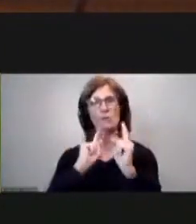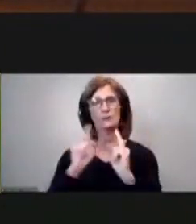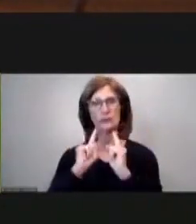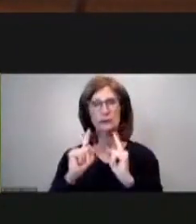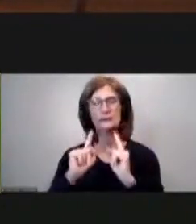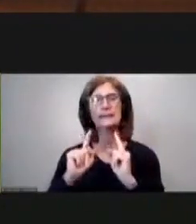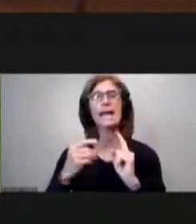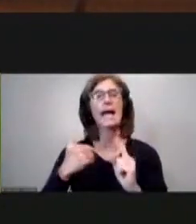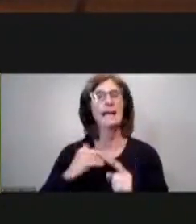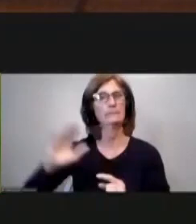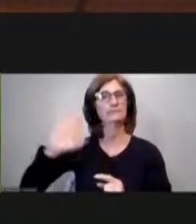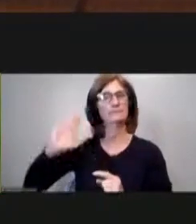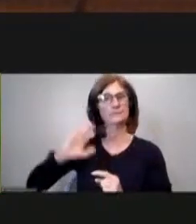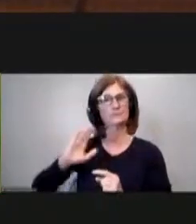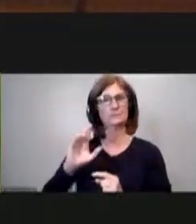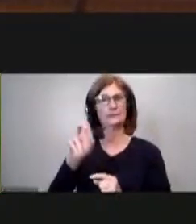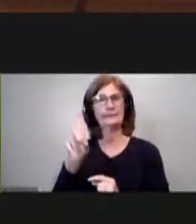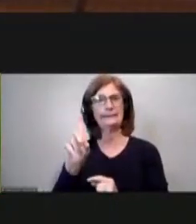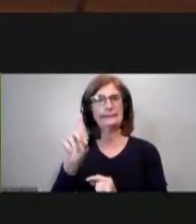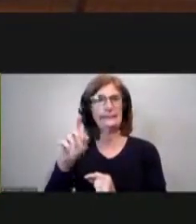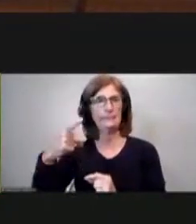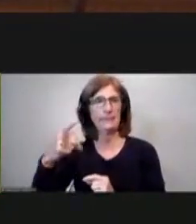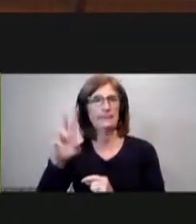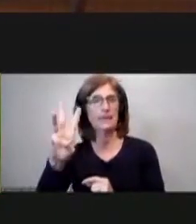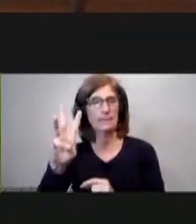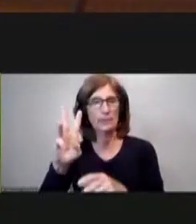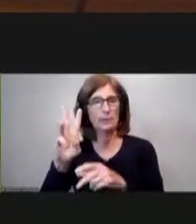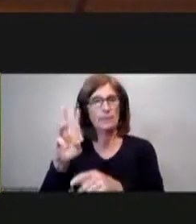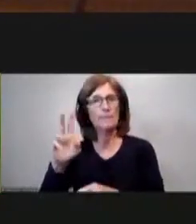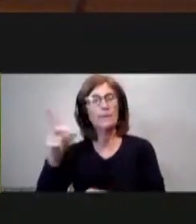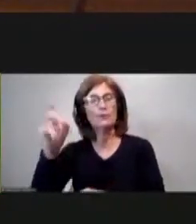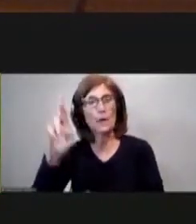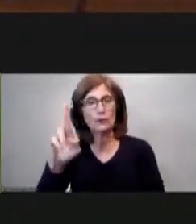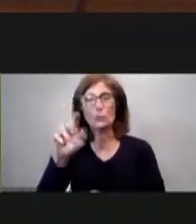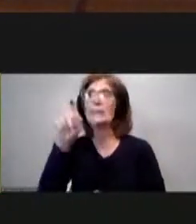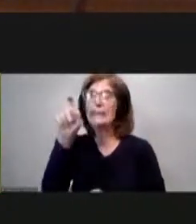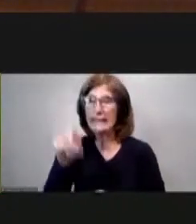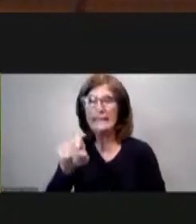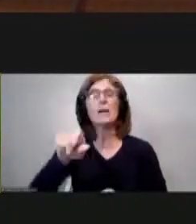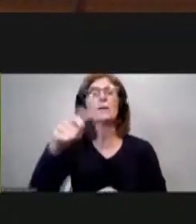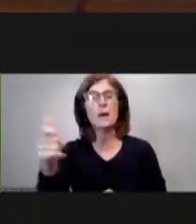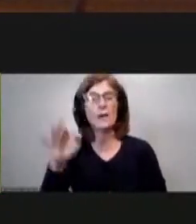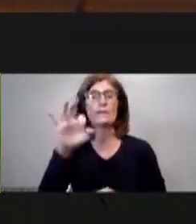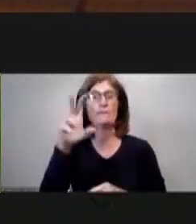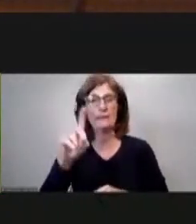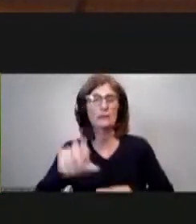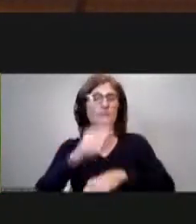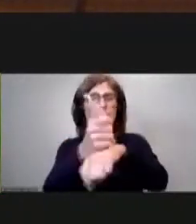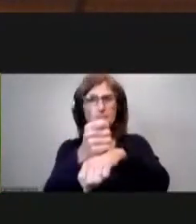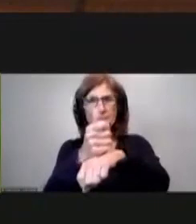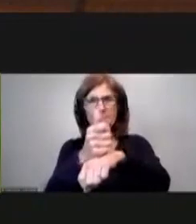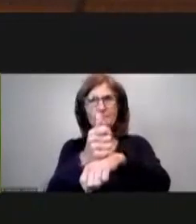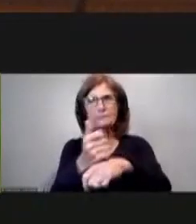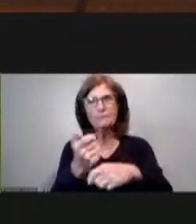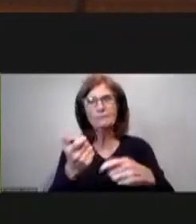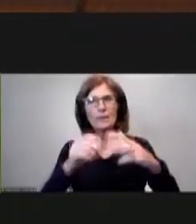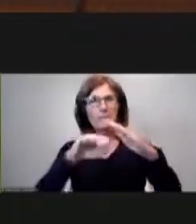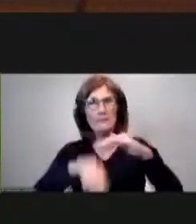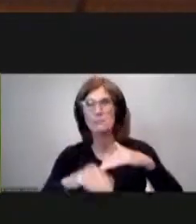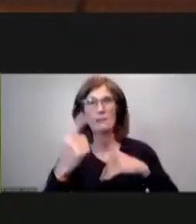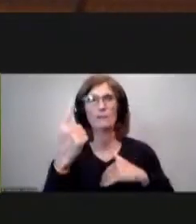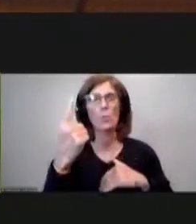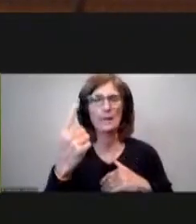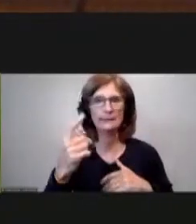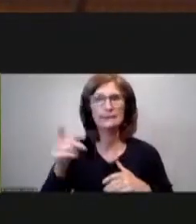previous director at dpw about locating another rectangular field at least one um and